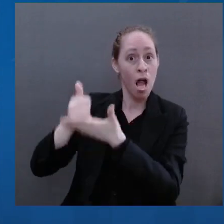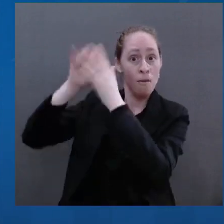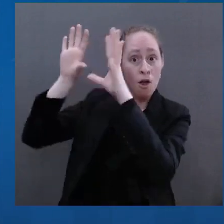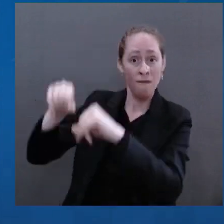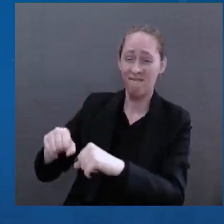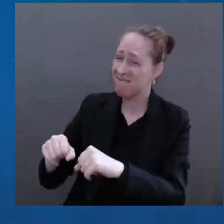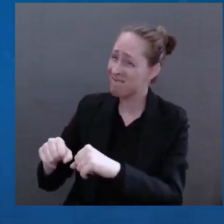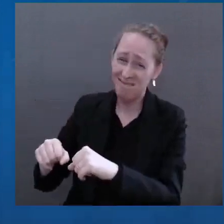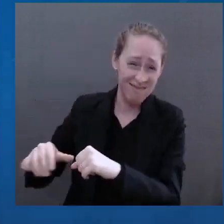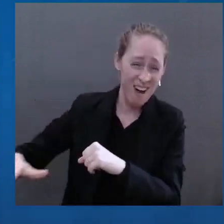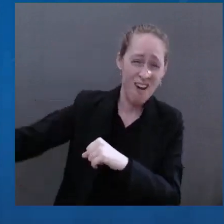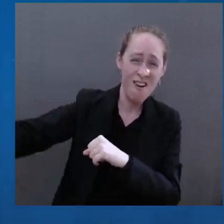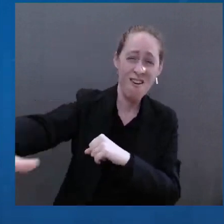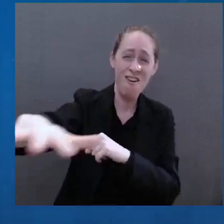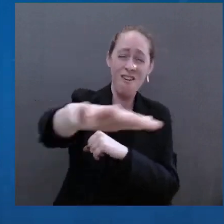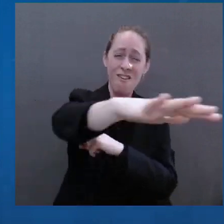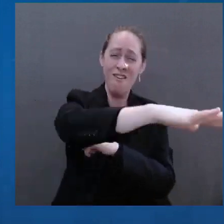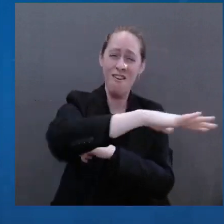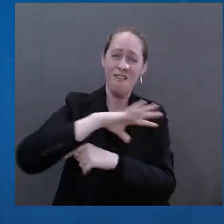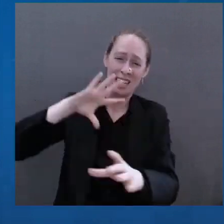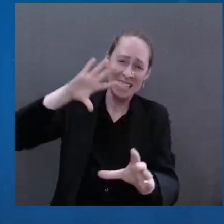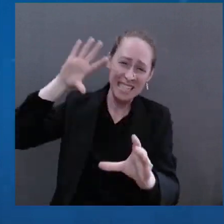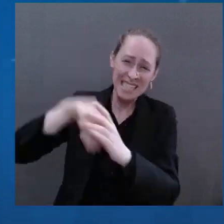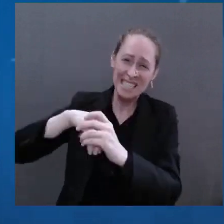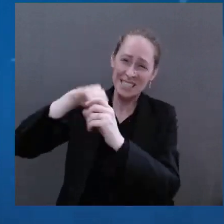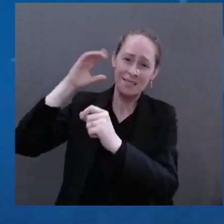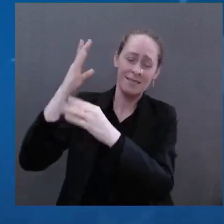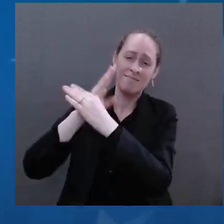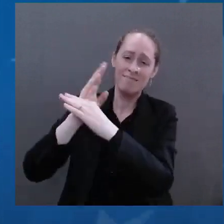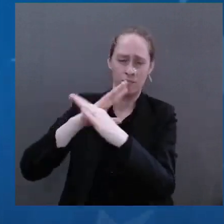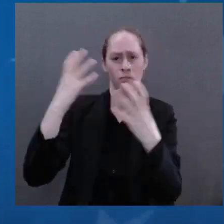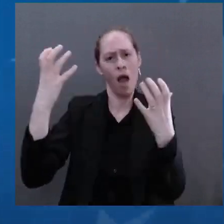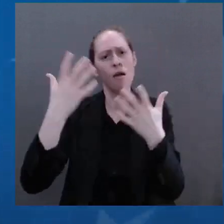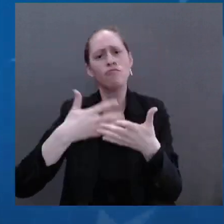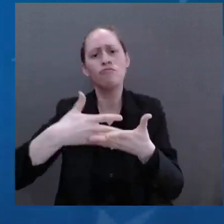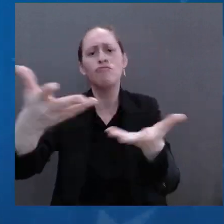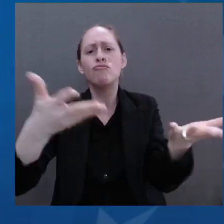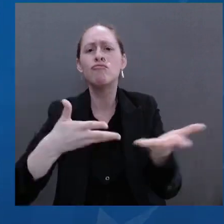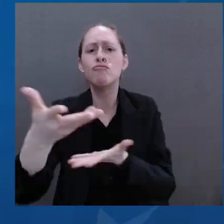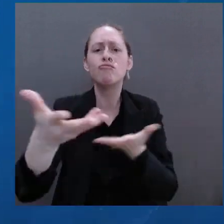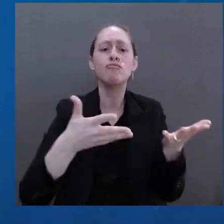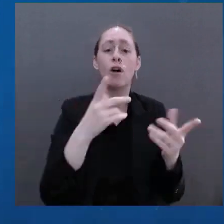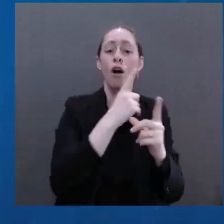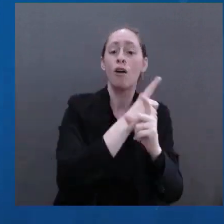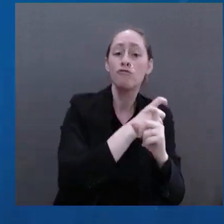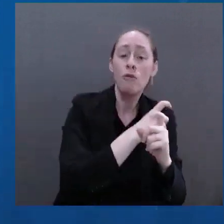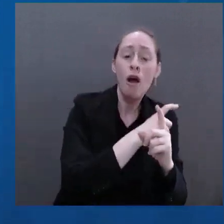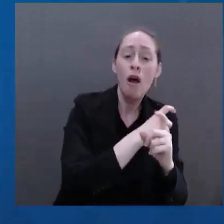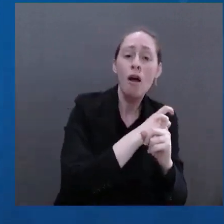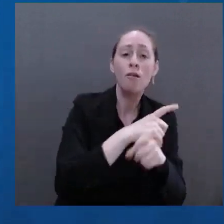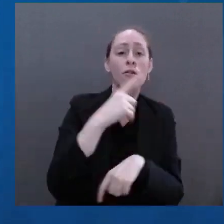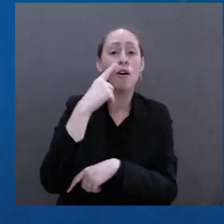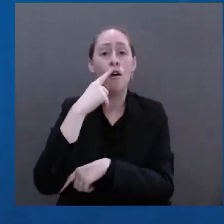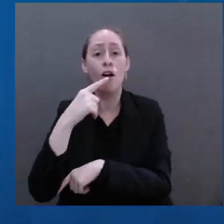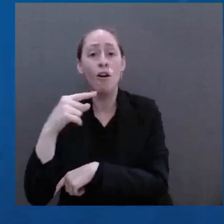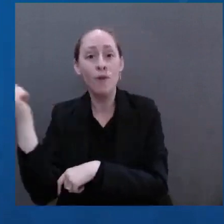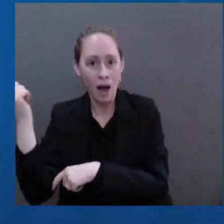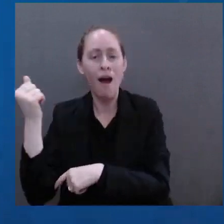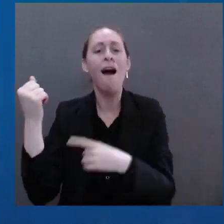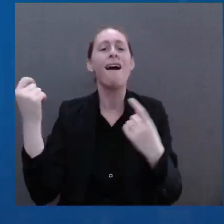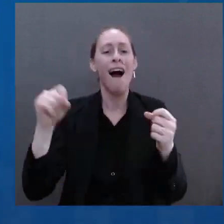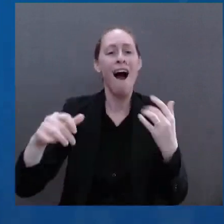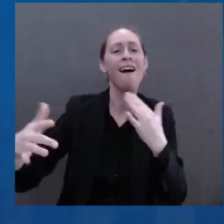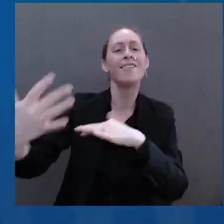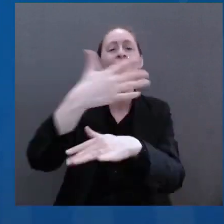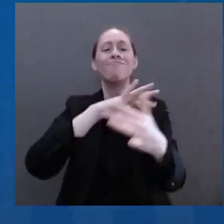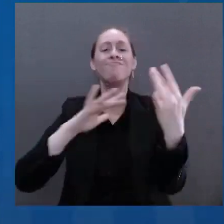-European picnic. They joined hands for the Baltic way. They stood for solidarity here in Poland.